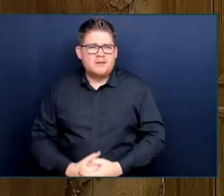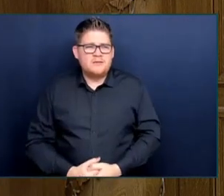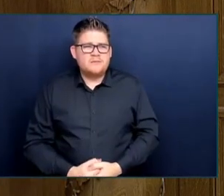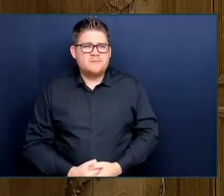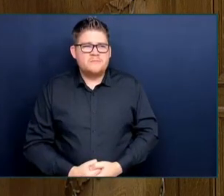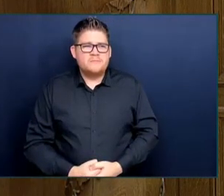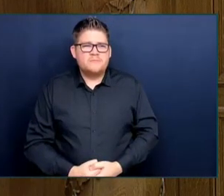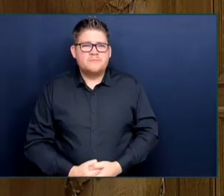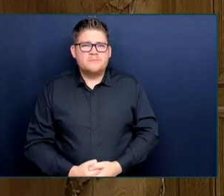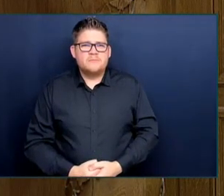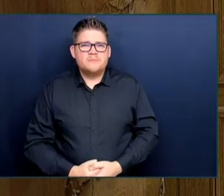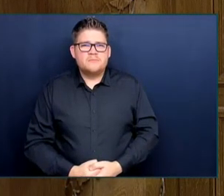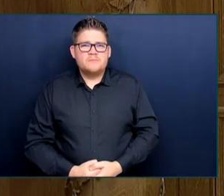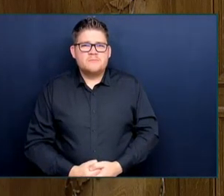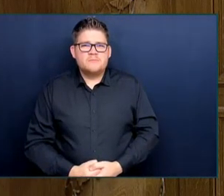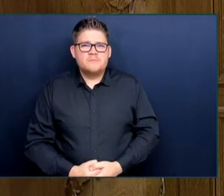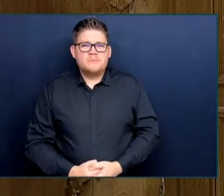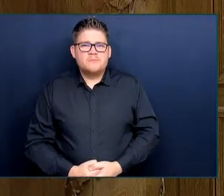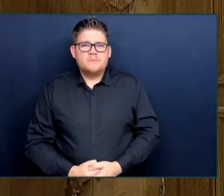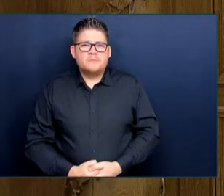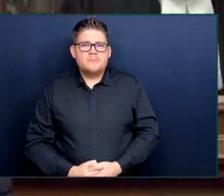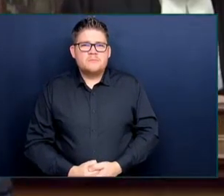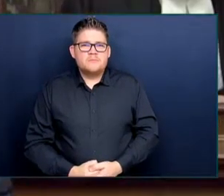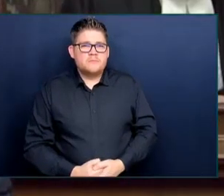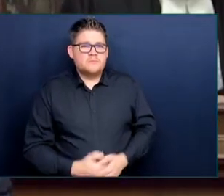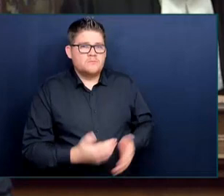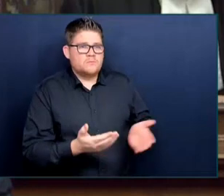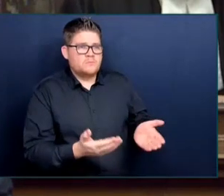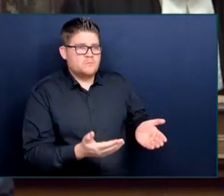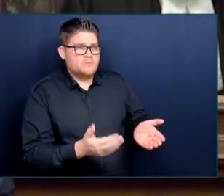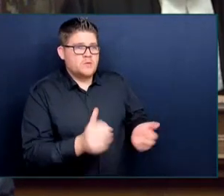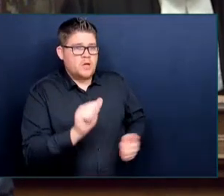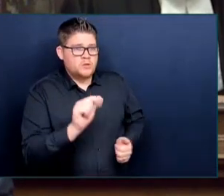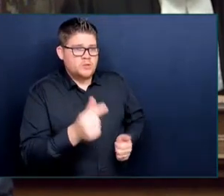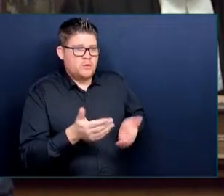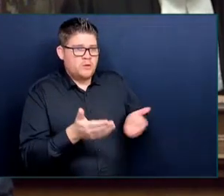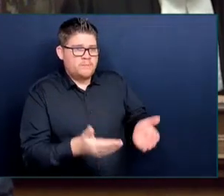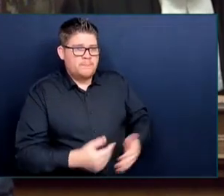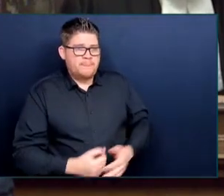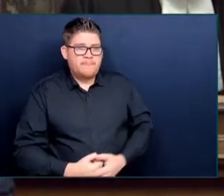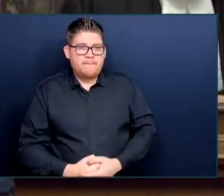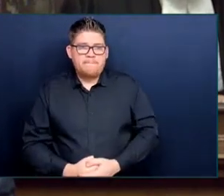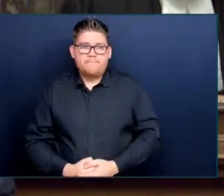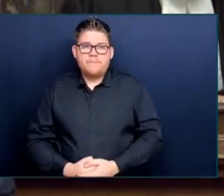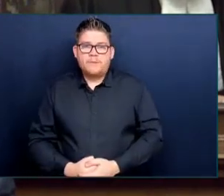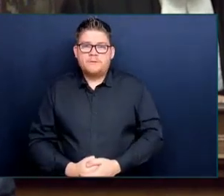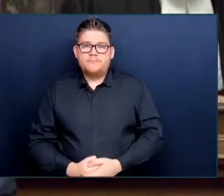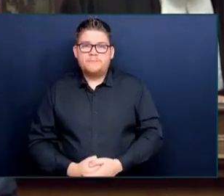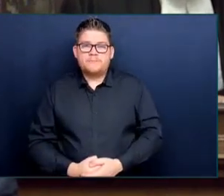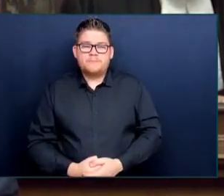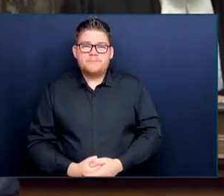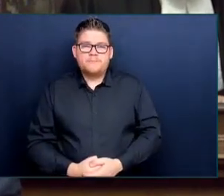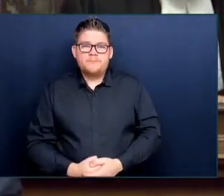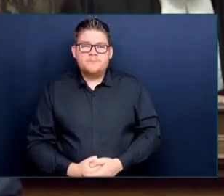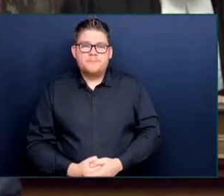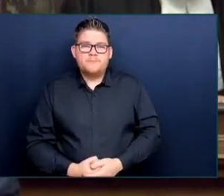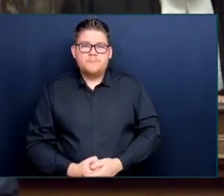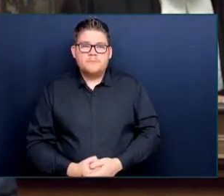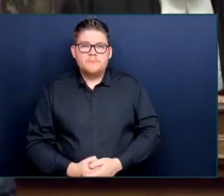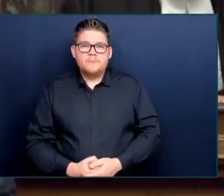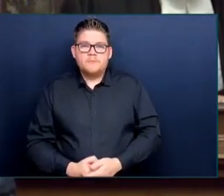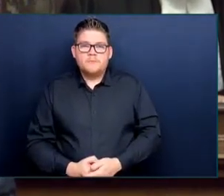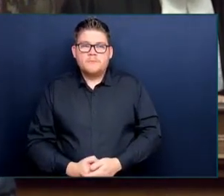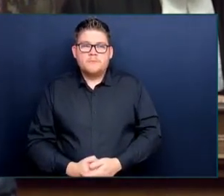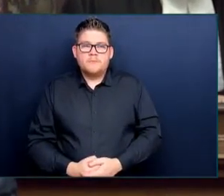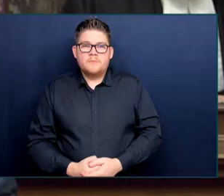Attorney General. Thank you, Mr. Speaker. I would like to thank the member for raising this important issue. I was at the announcement